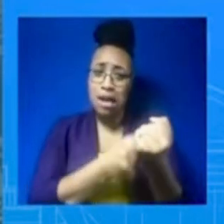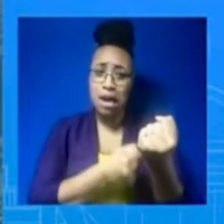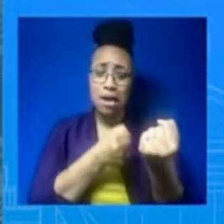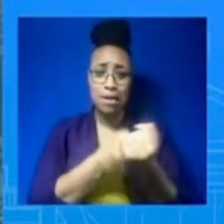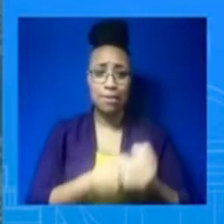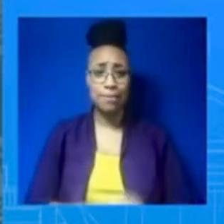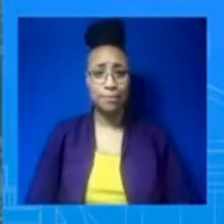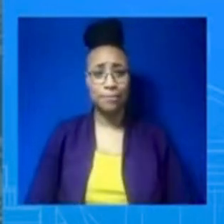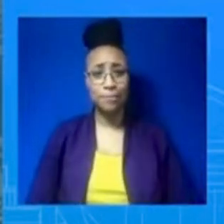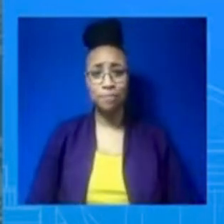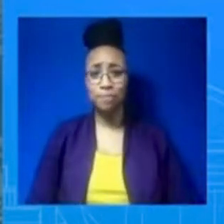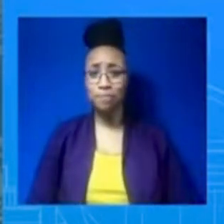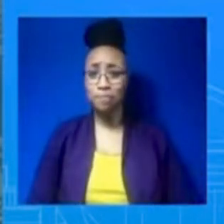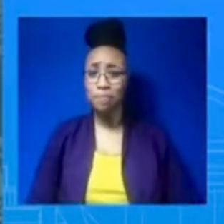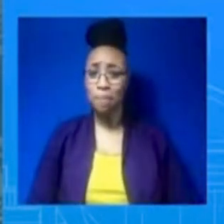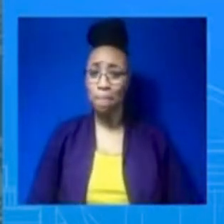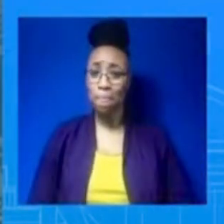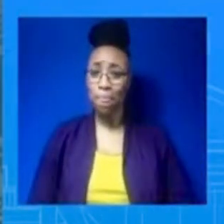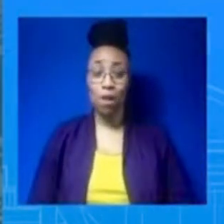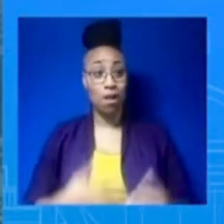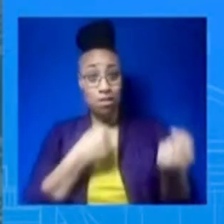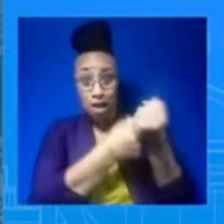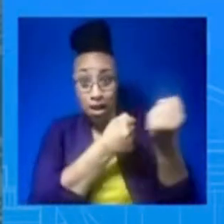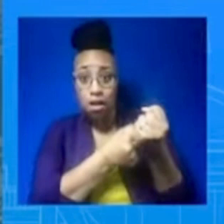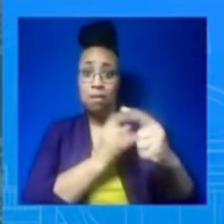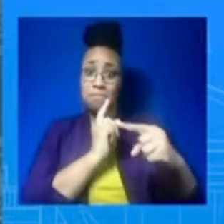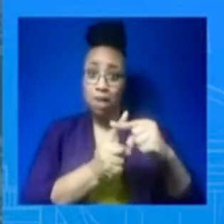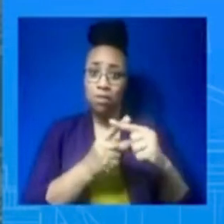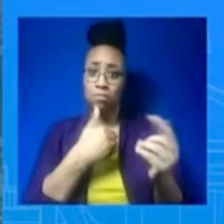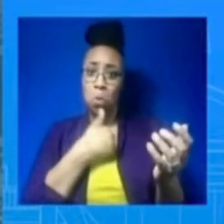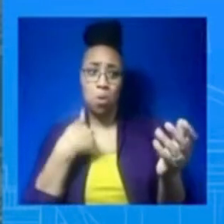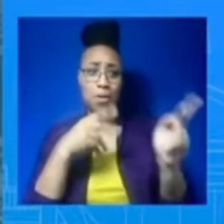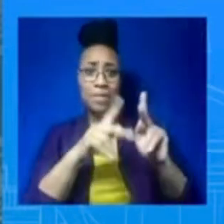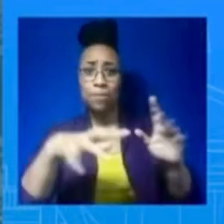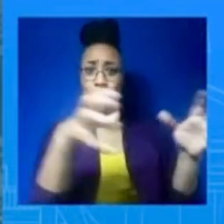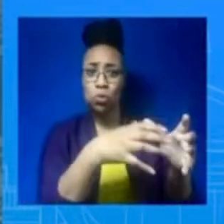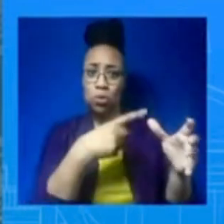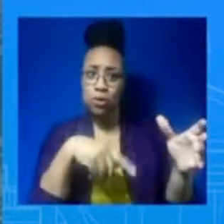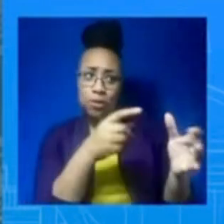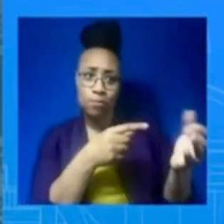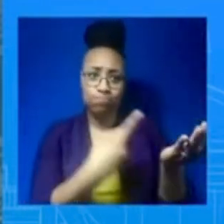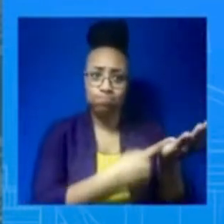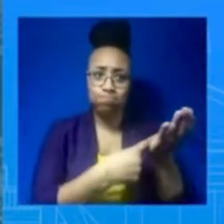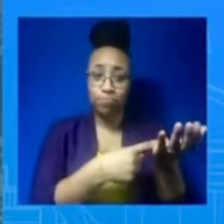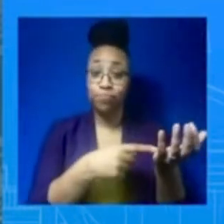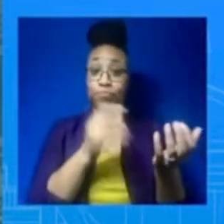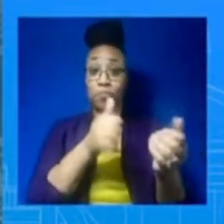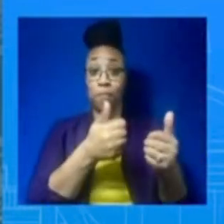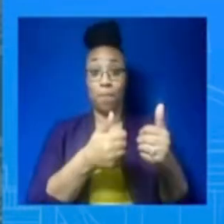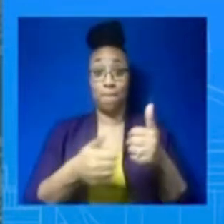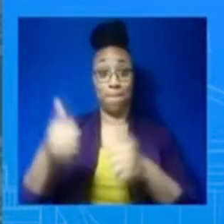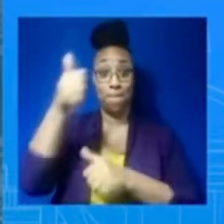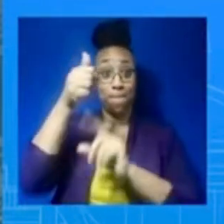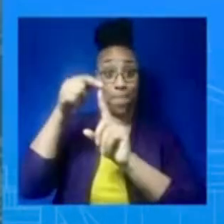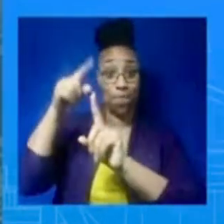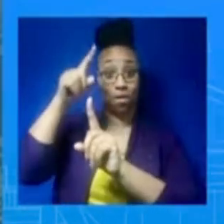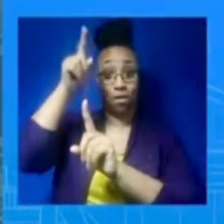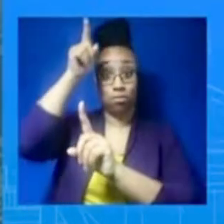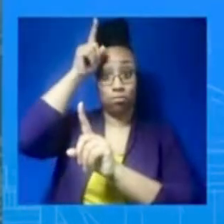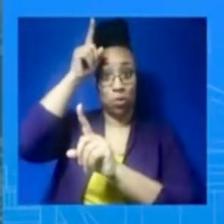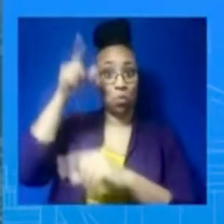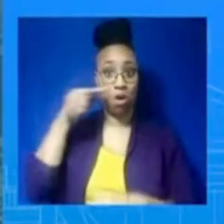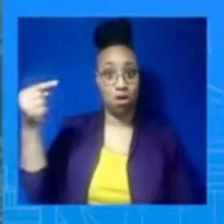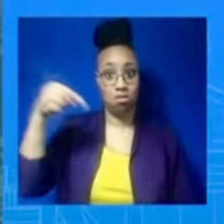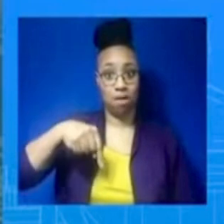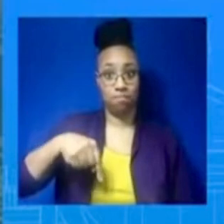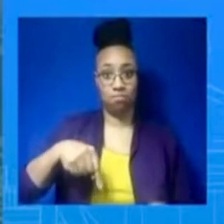and the President will be speaking with a number of our allies next week on the phone, including Prime Minister Sunak of the United Kingdom, President Macron of France,